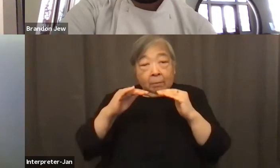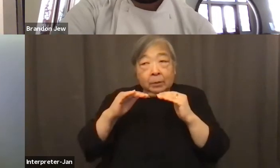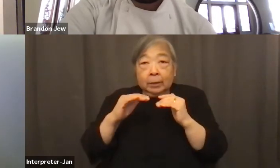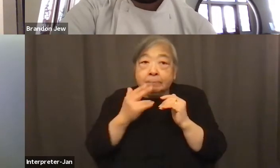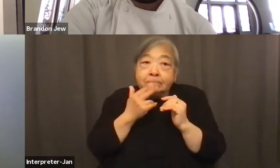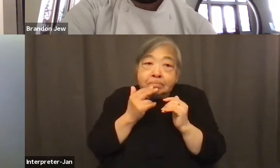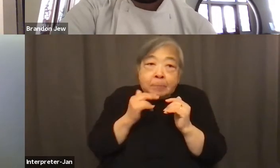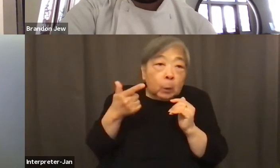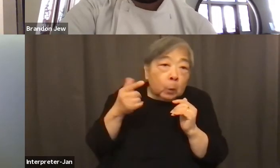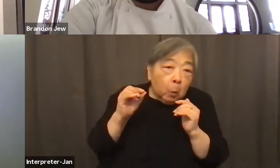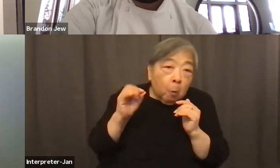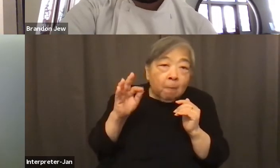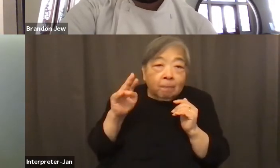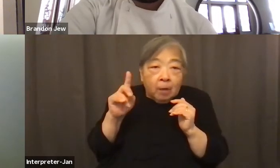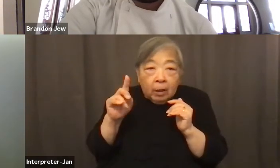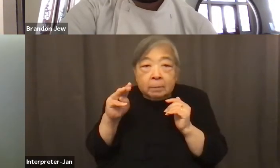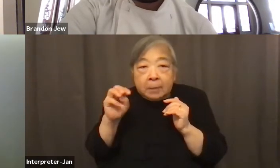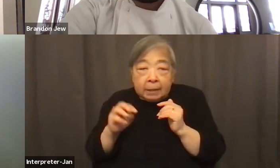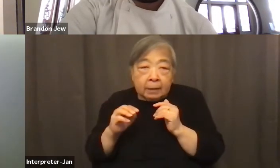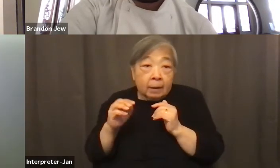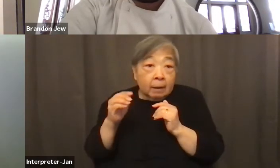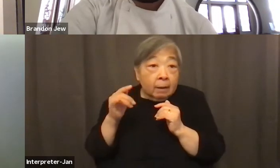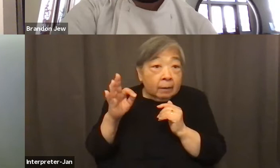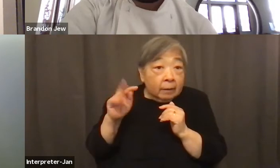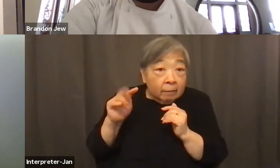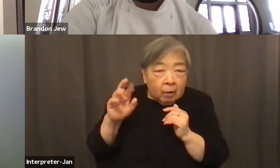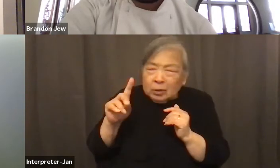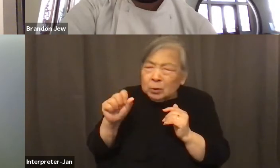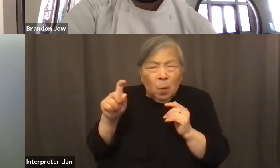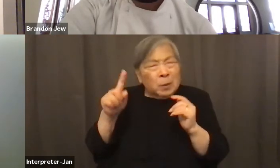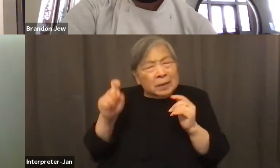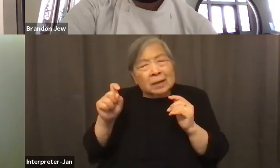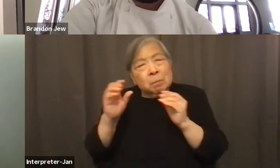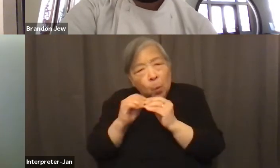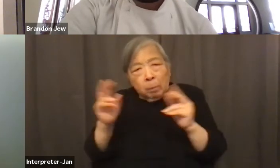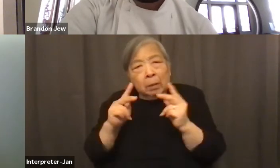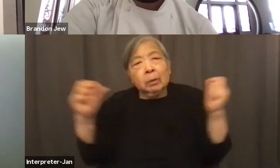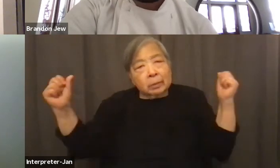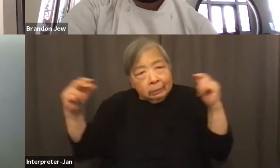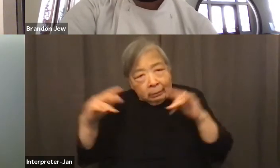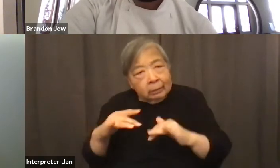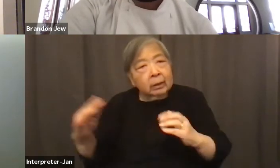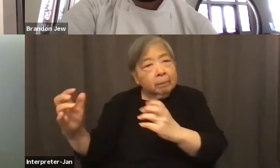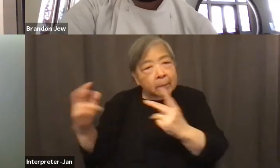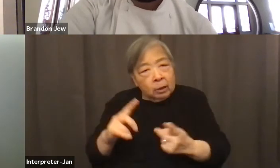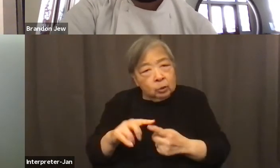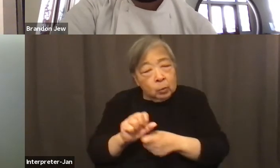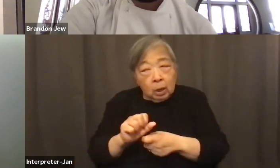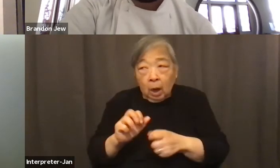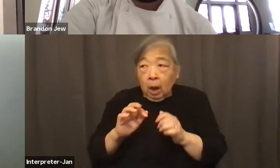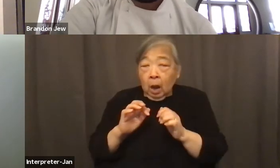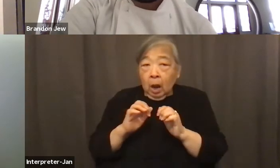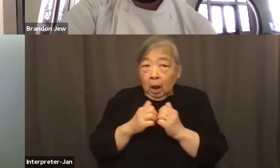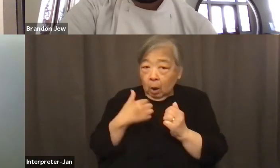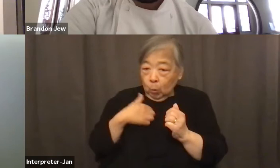GoFundMe's. We need massive numbers. And so I do believe that the way that we're going to go